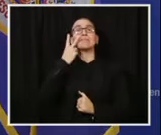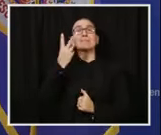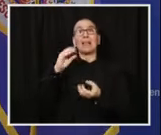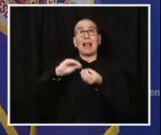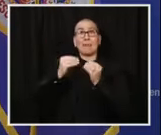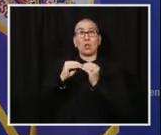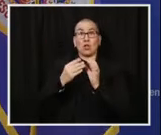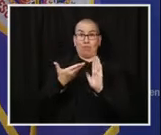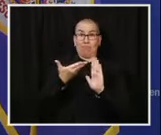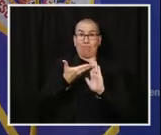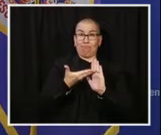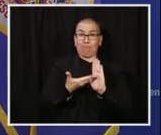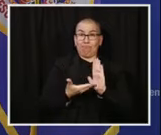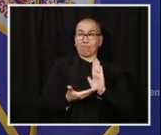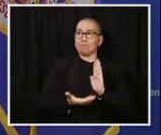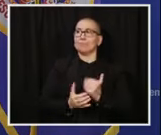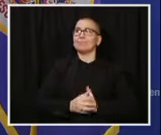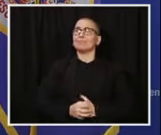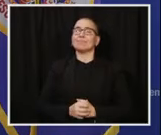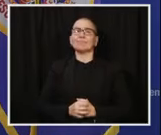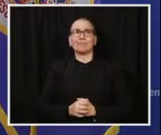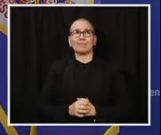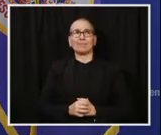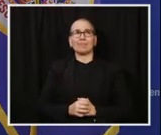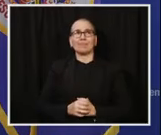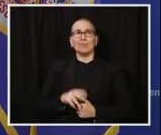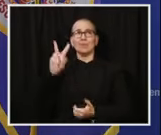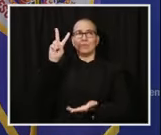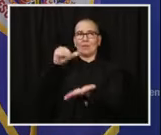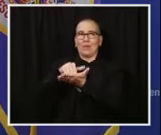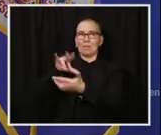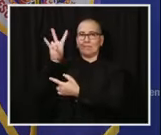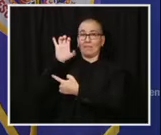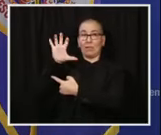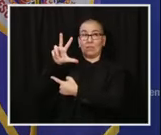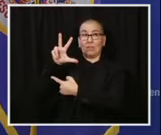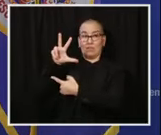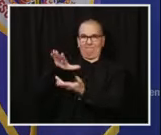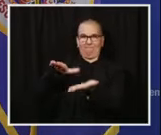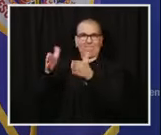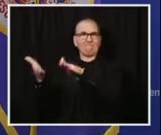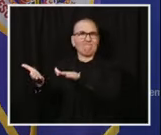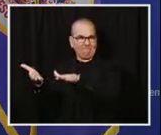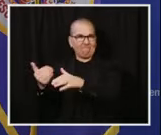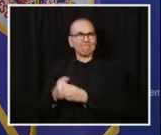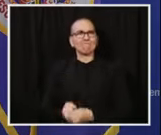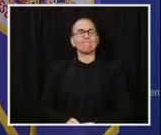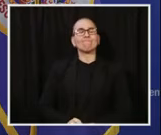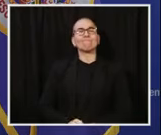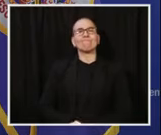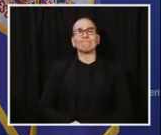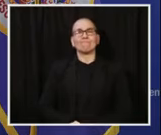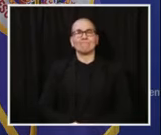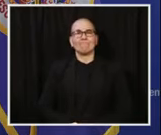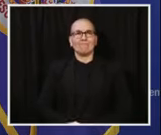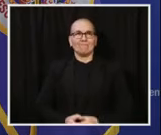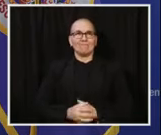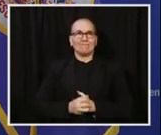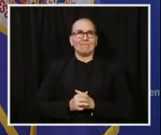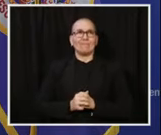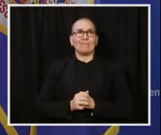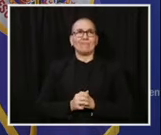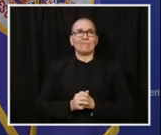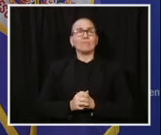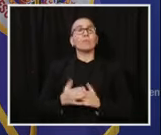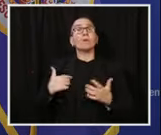day in a row of over 2,700 Americans having lost their lives in a single day. But we're here today, really, as the Governor said,